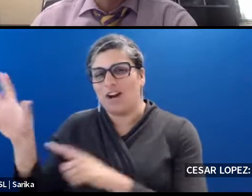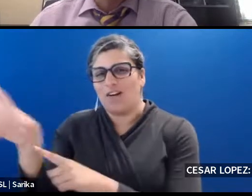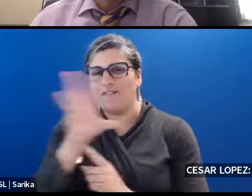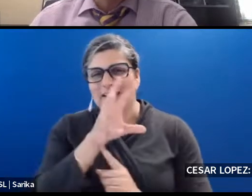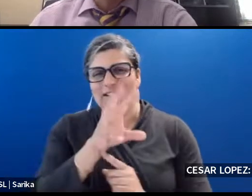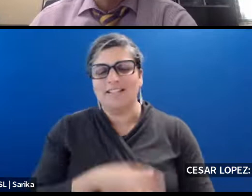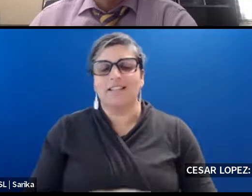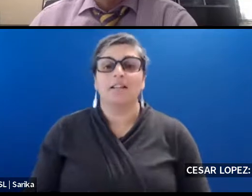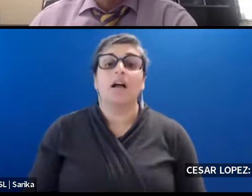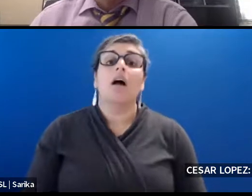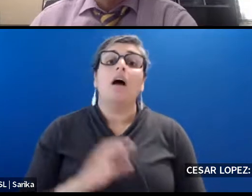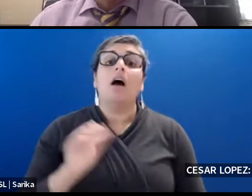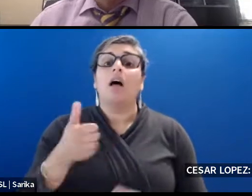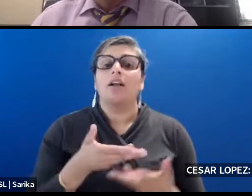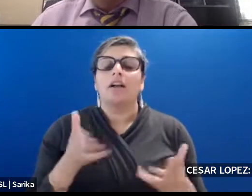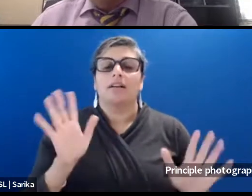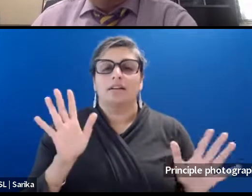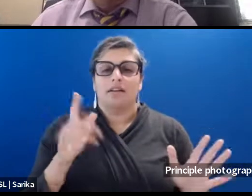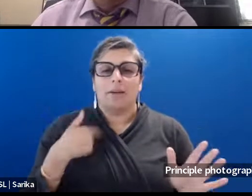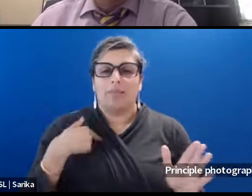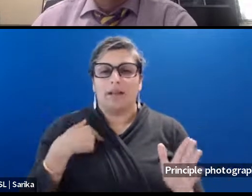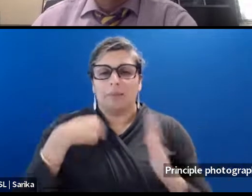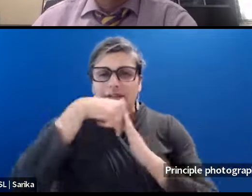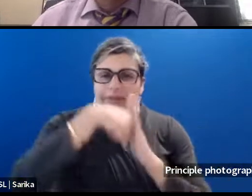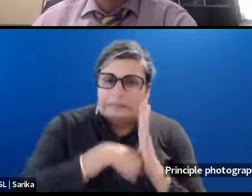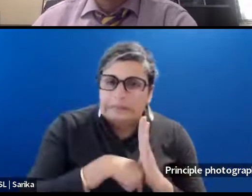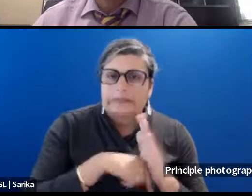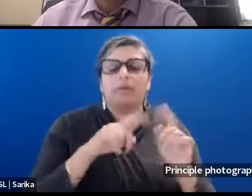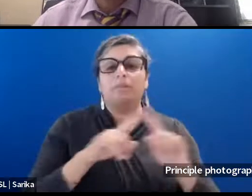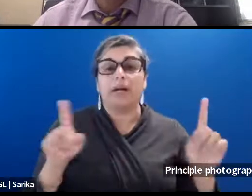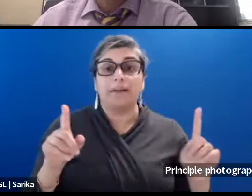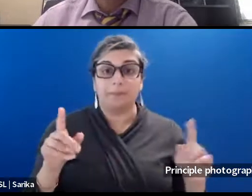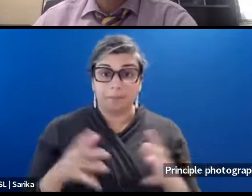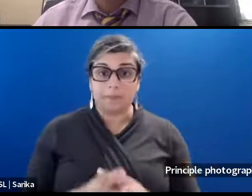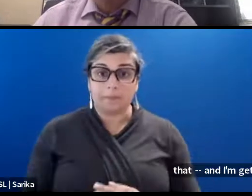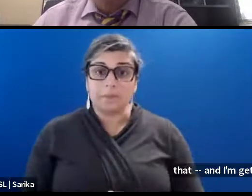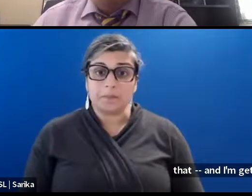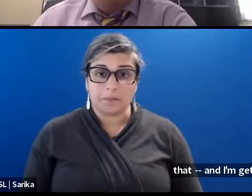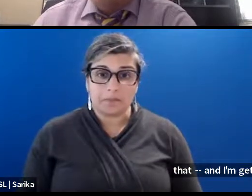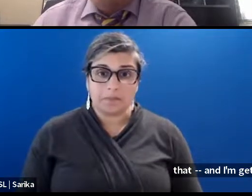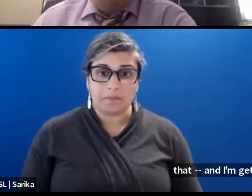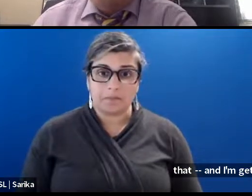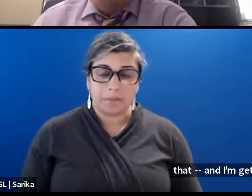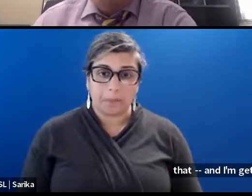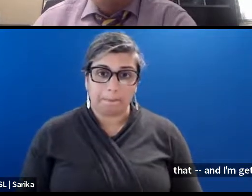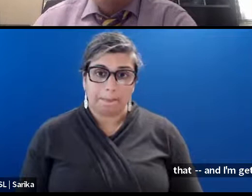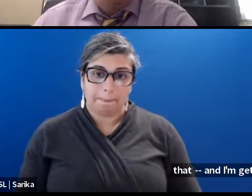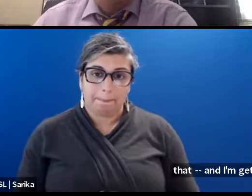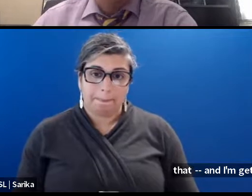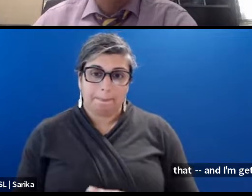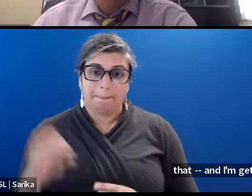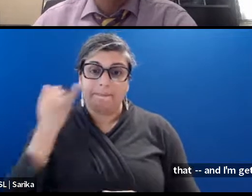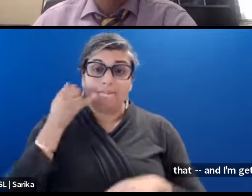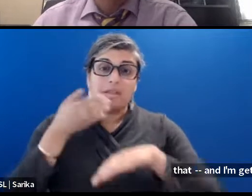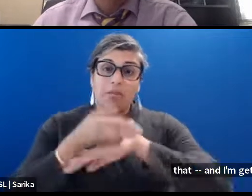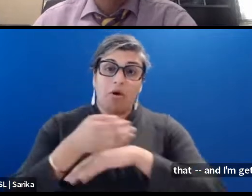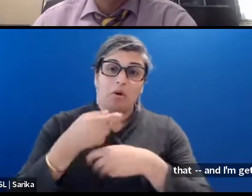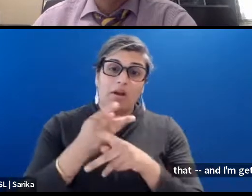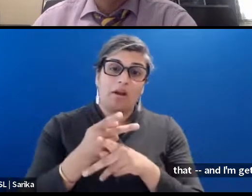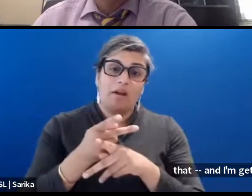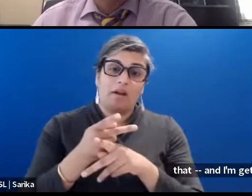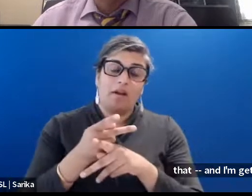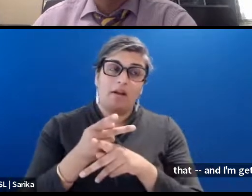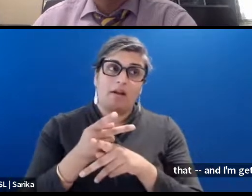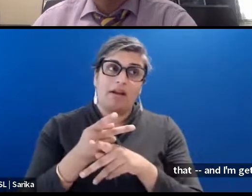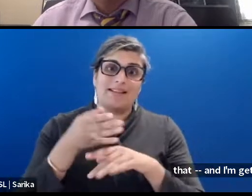if, and I'm getting a little bit in the weeds here, but if, if post production counts for at least